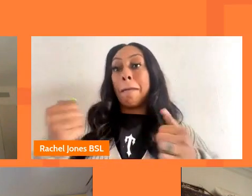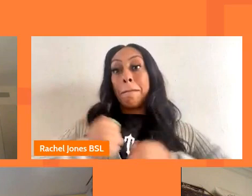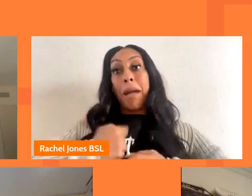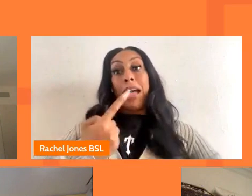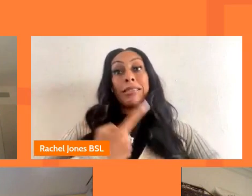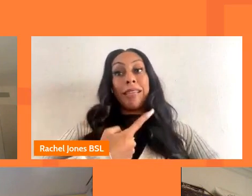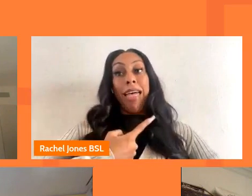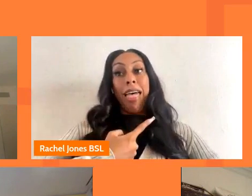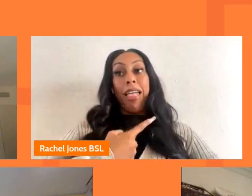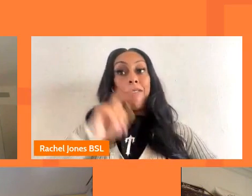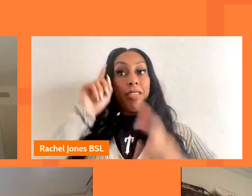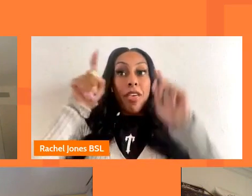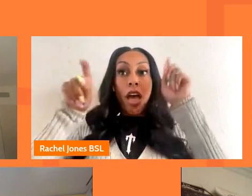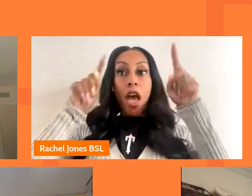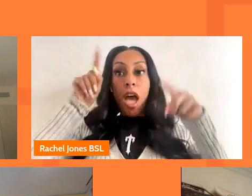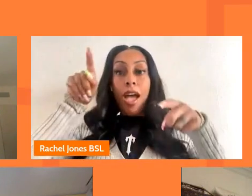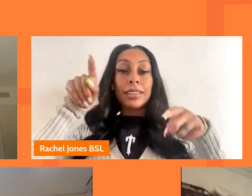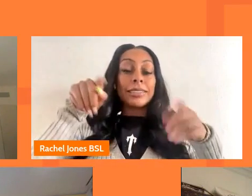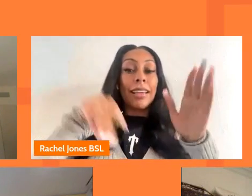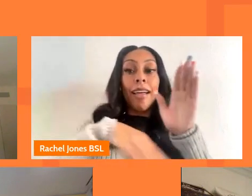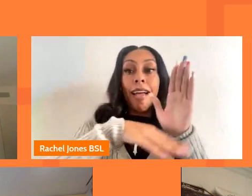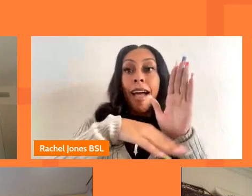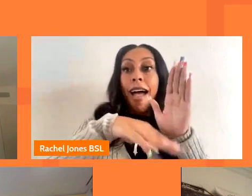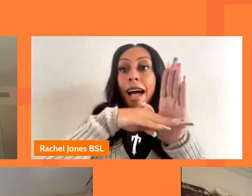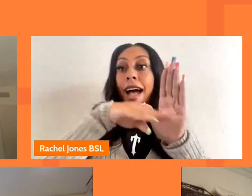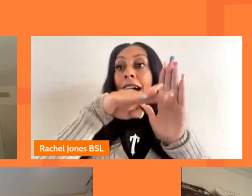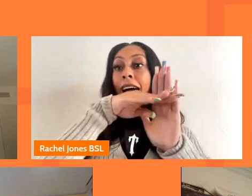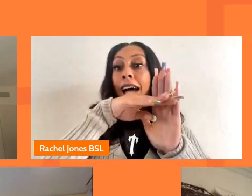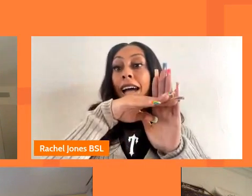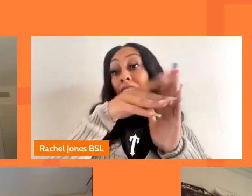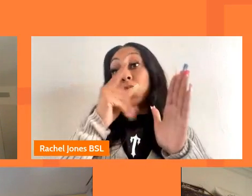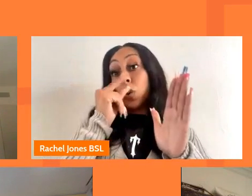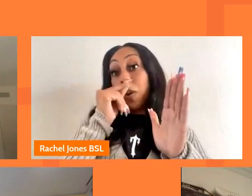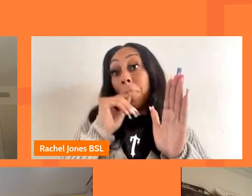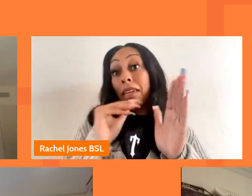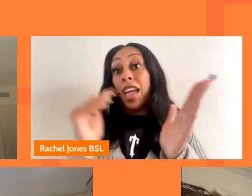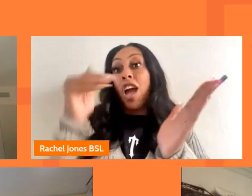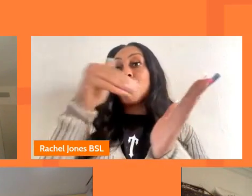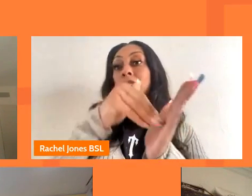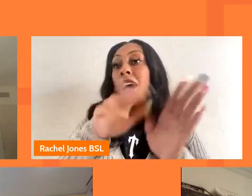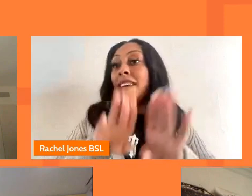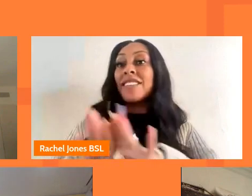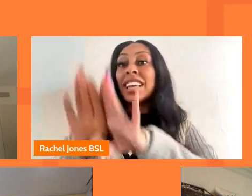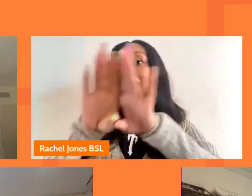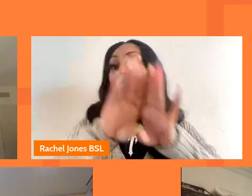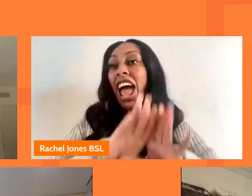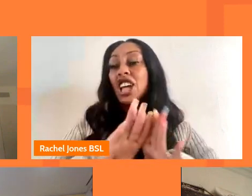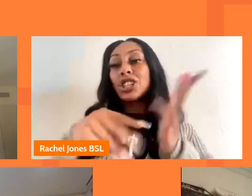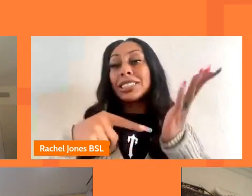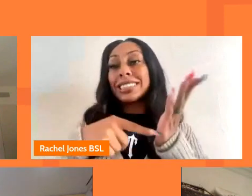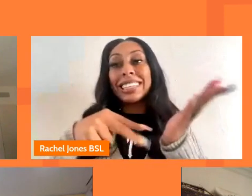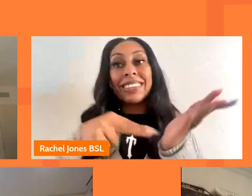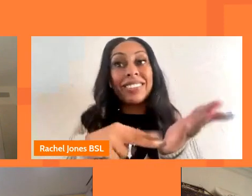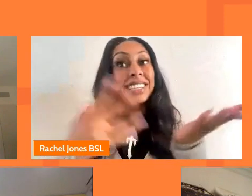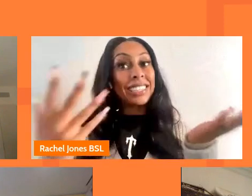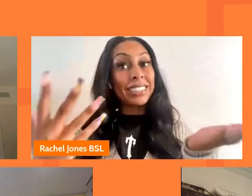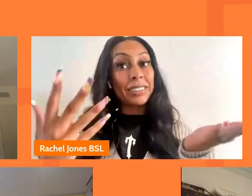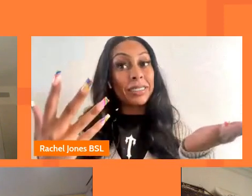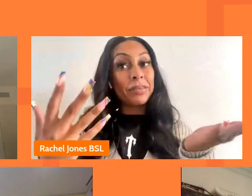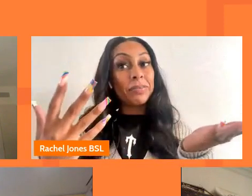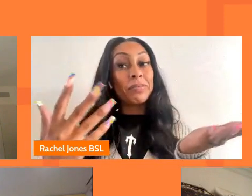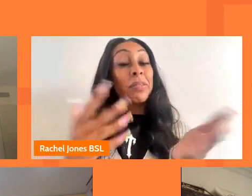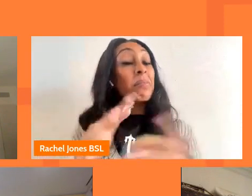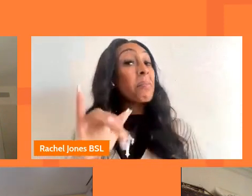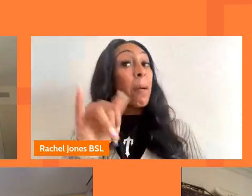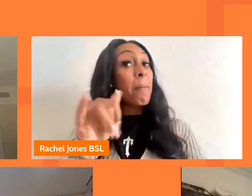all those ideas are going to find a place on on national telly because because clearly they're not um but that might not always be the right